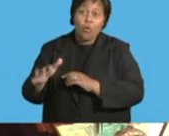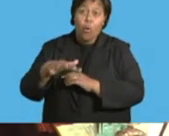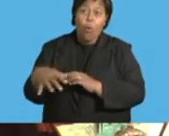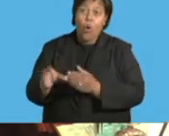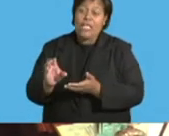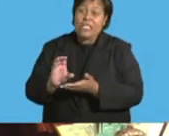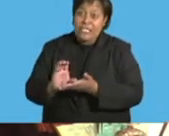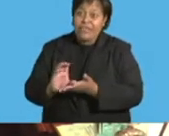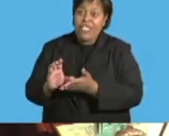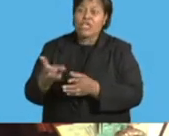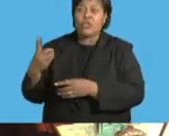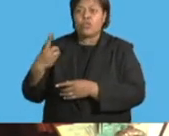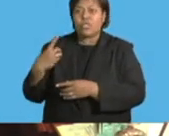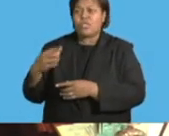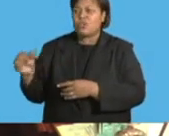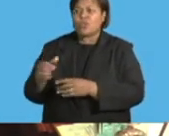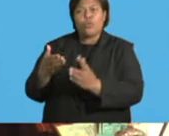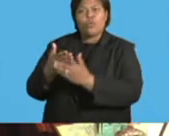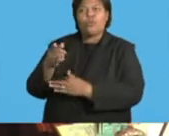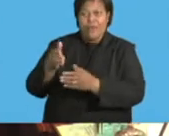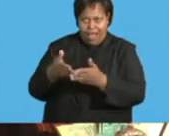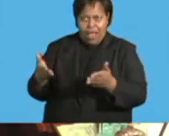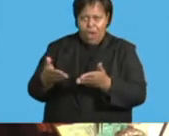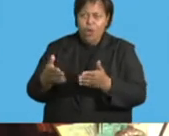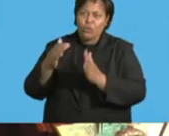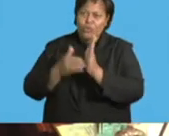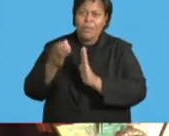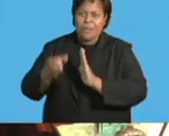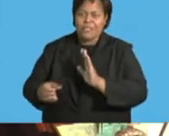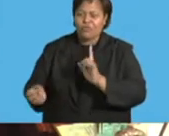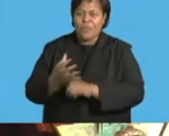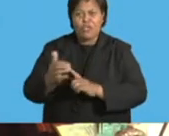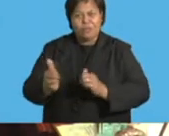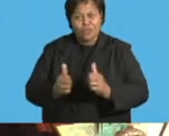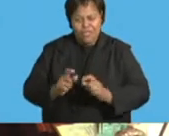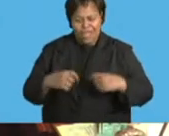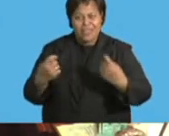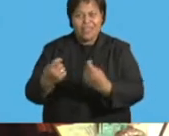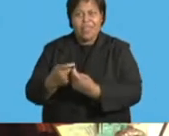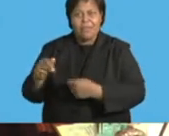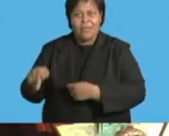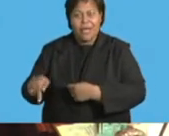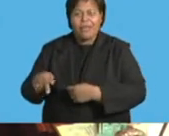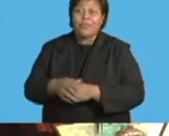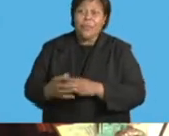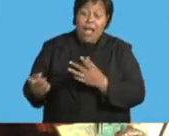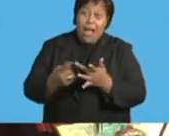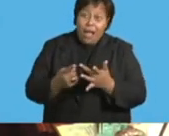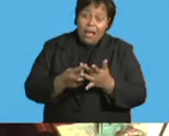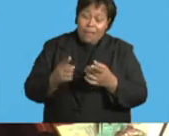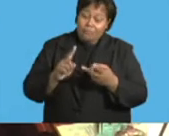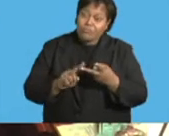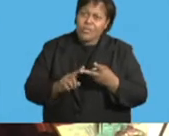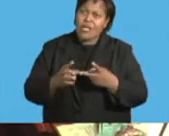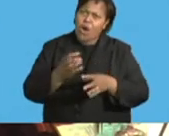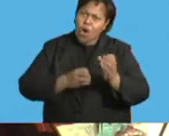carried out by the chairperson from the team of special administrators. Other special administrators will hold office in the